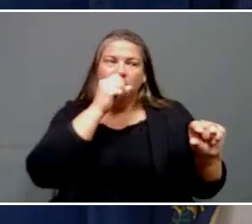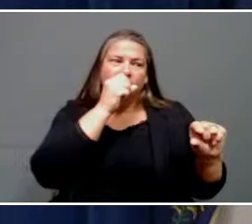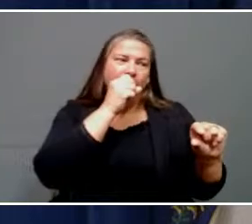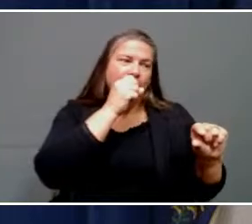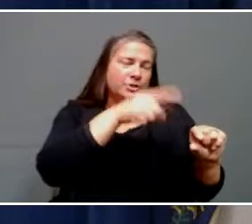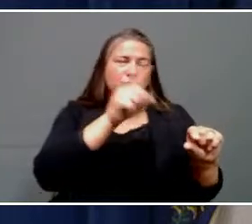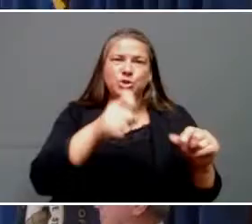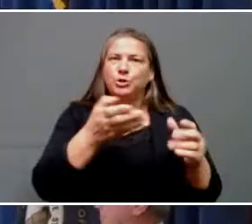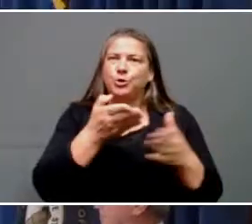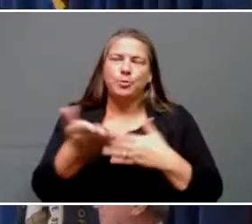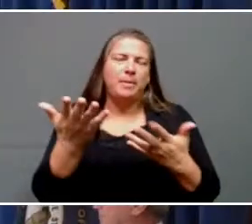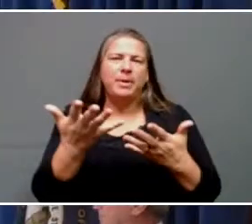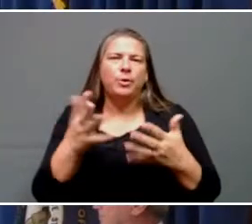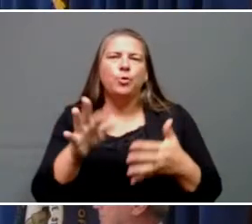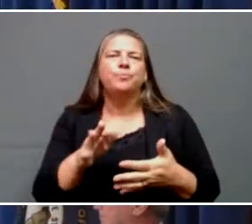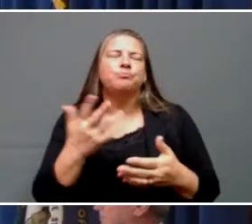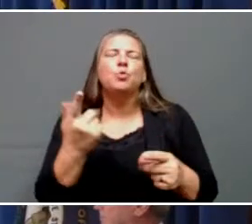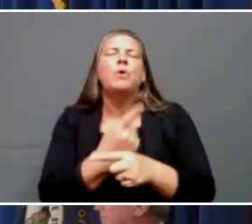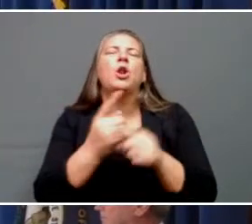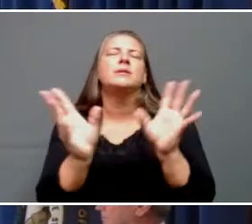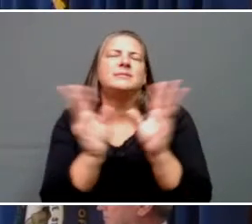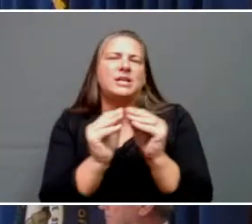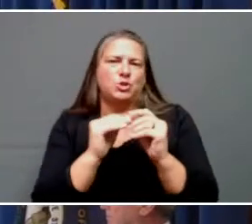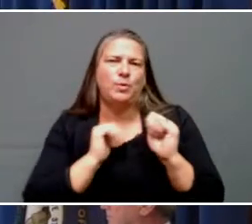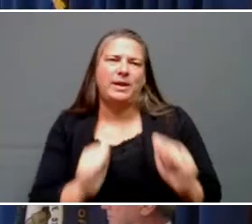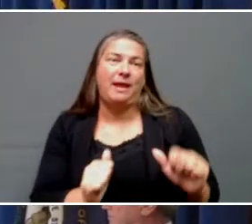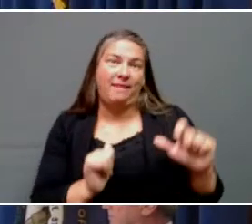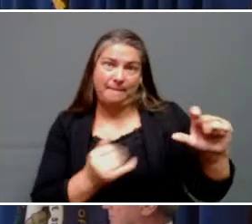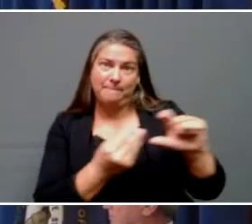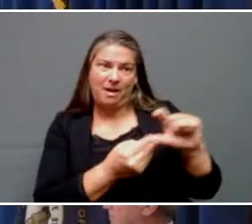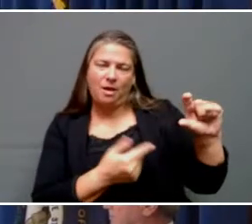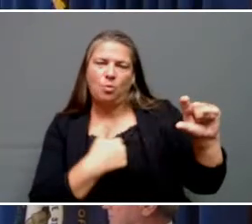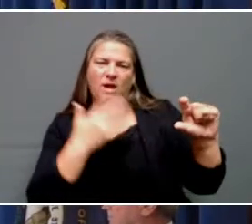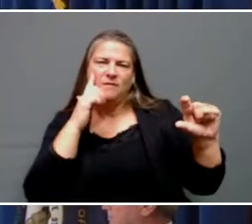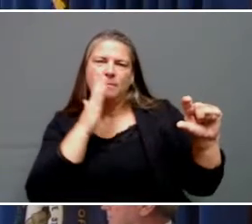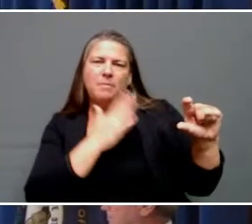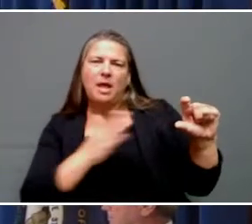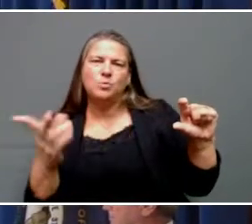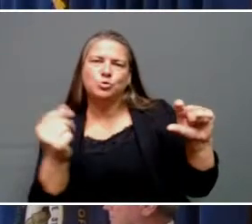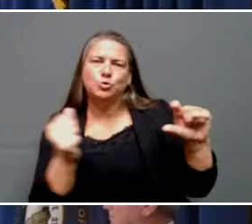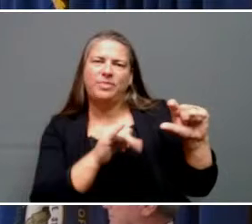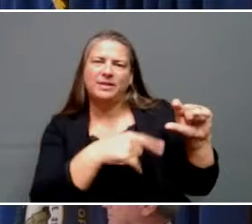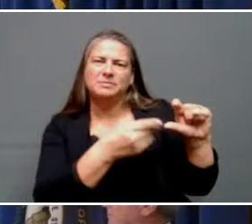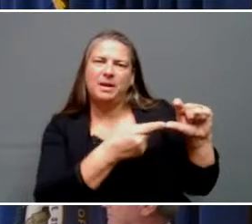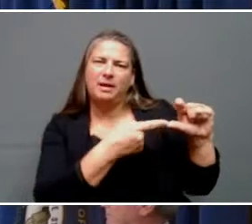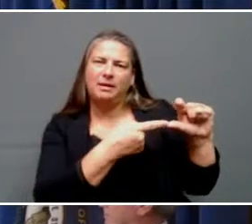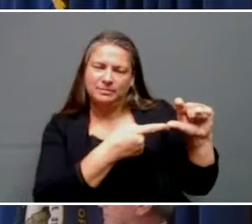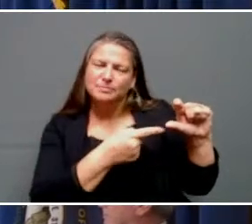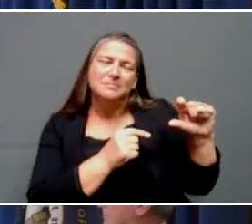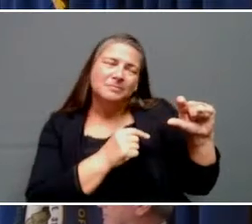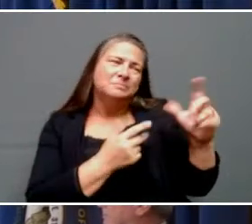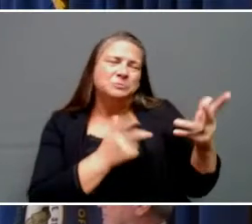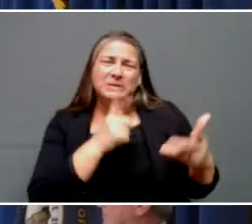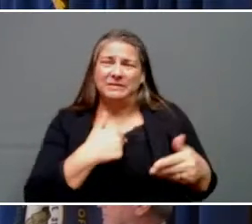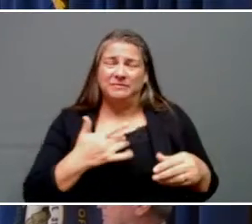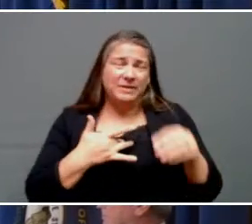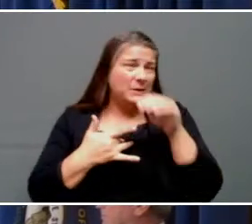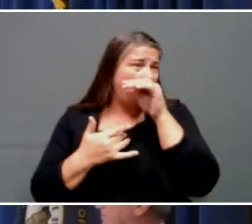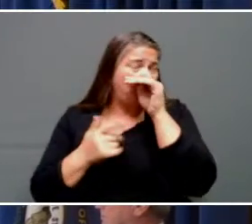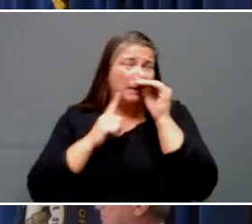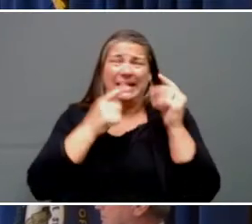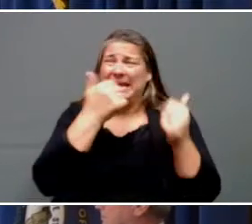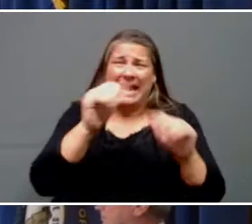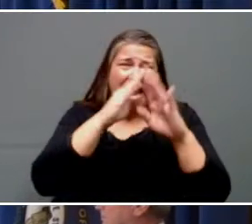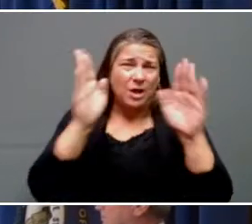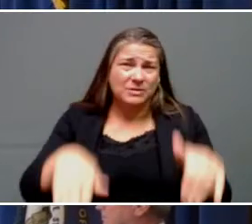regular session where we can have those plans already put together? I think that any overall housing plan as it